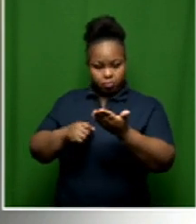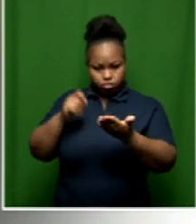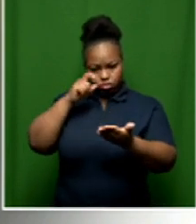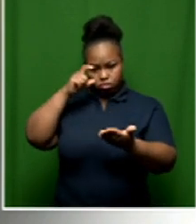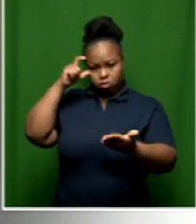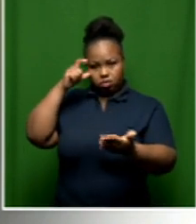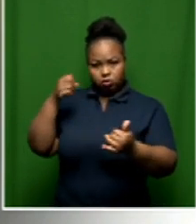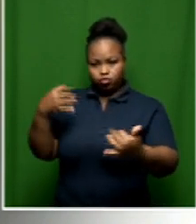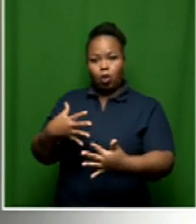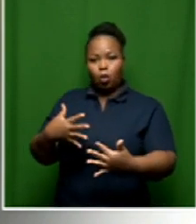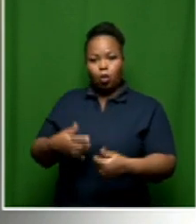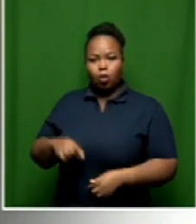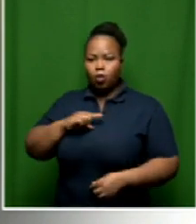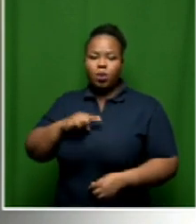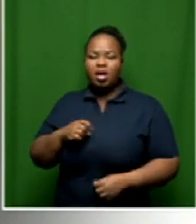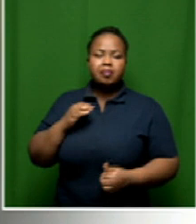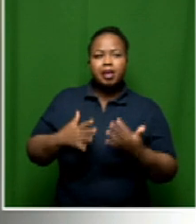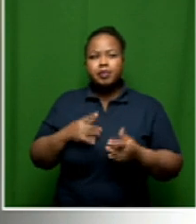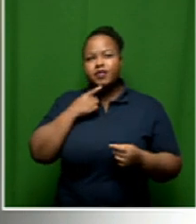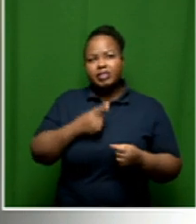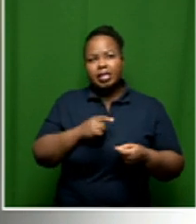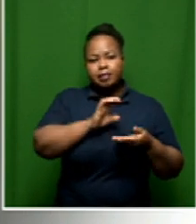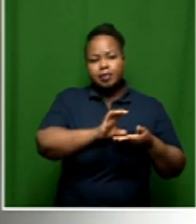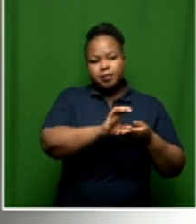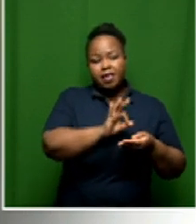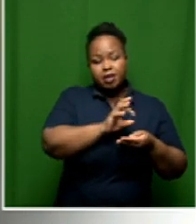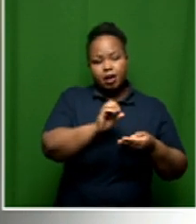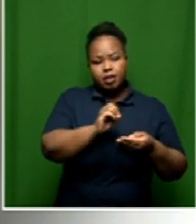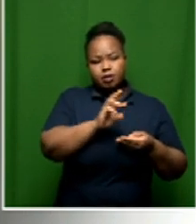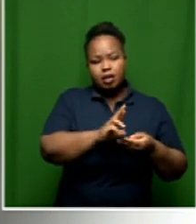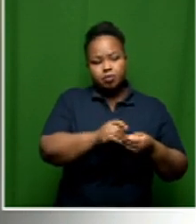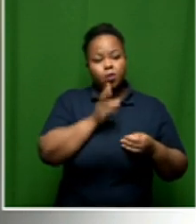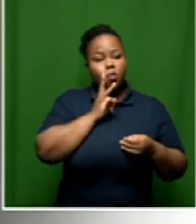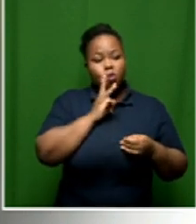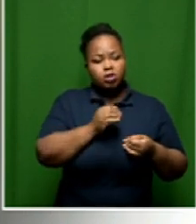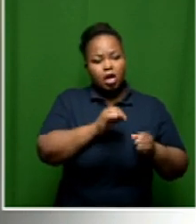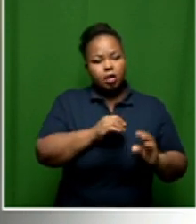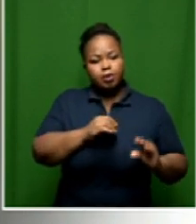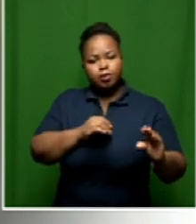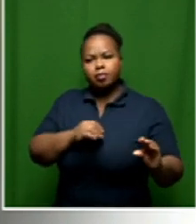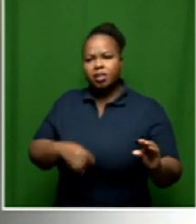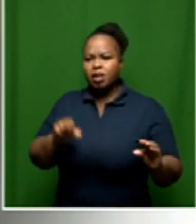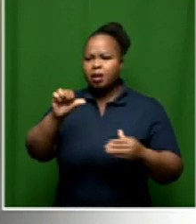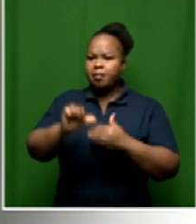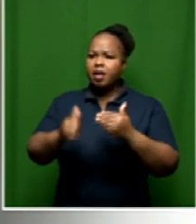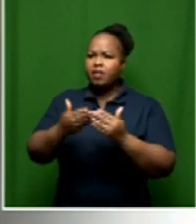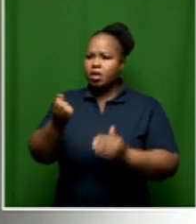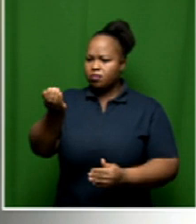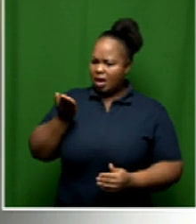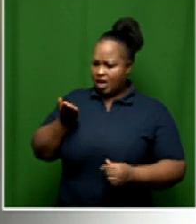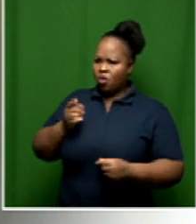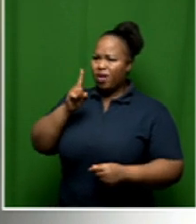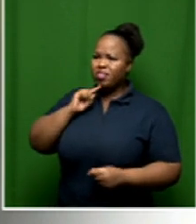if I put aside to say I'm going to use 300 rents worth of water, and by the end of the month I get a bill of 1,000, I'm over by